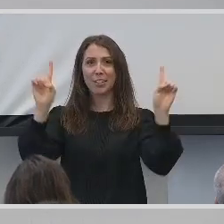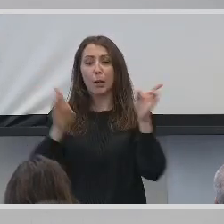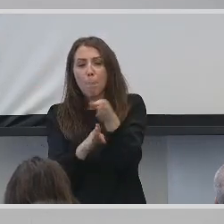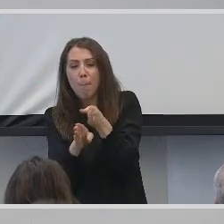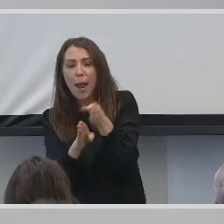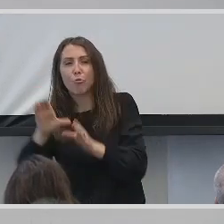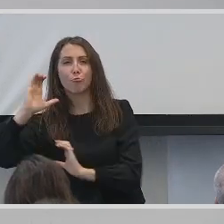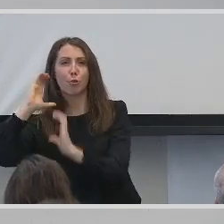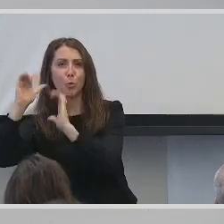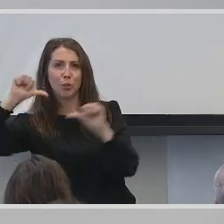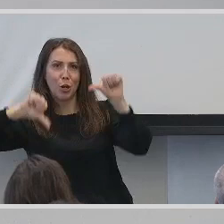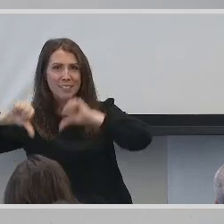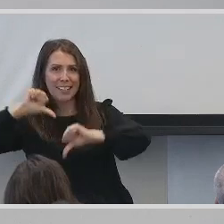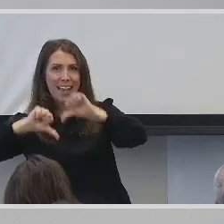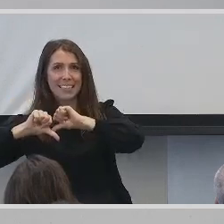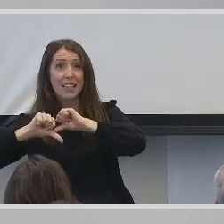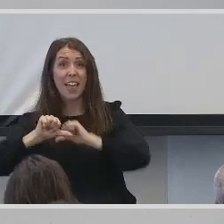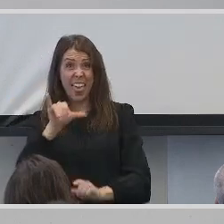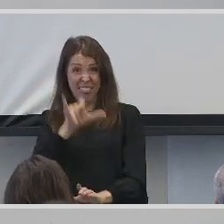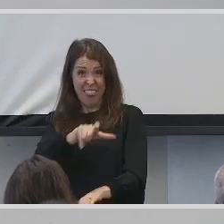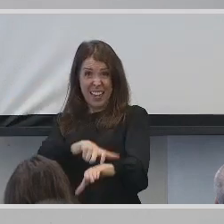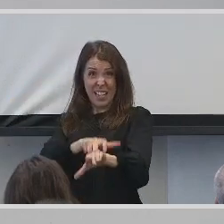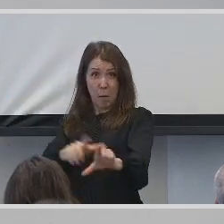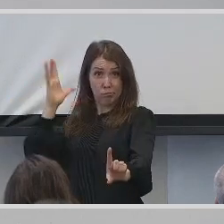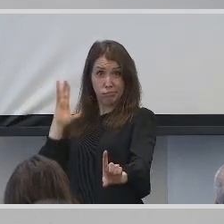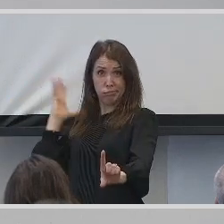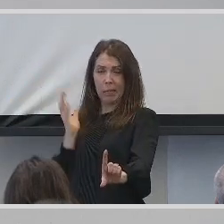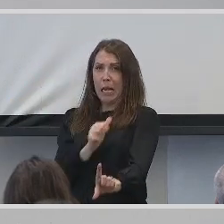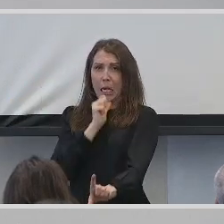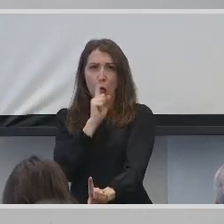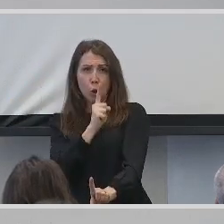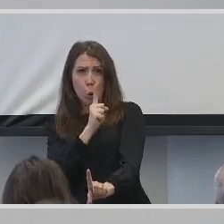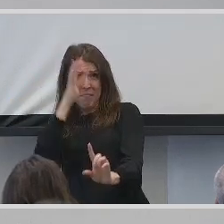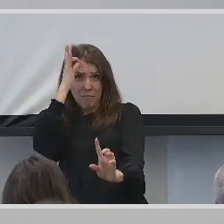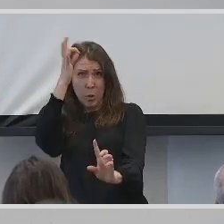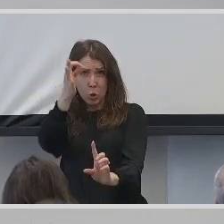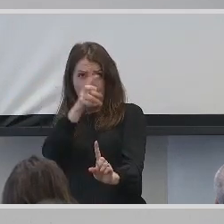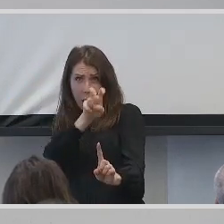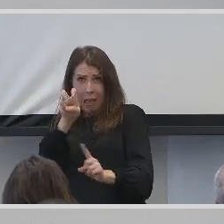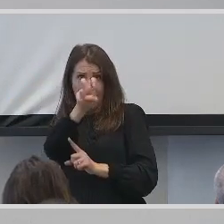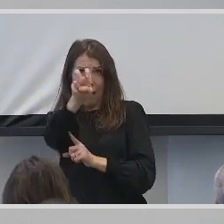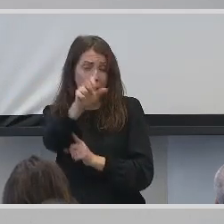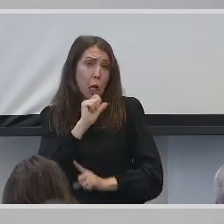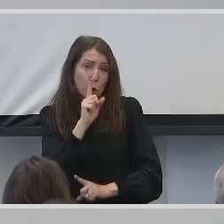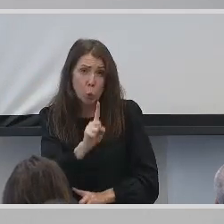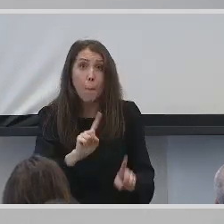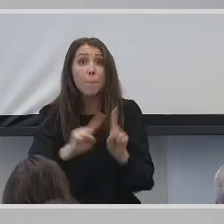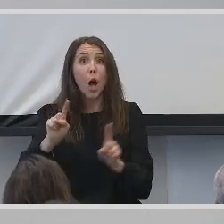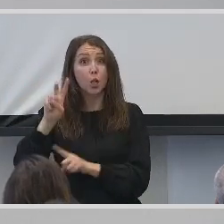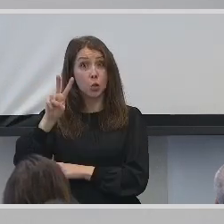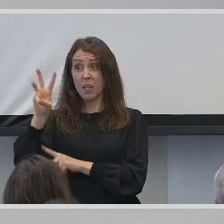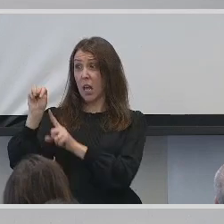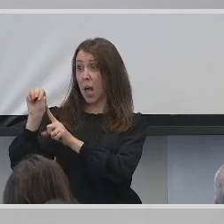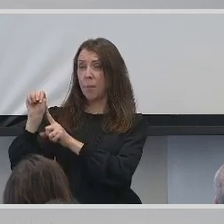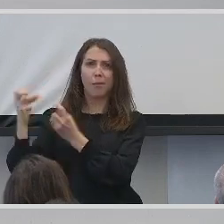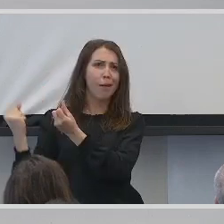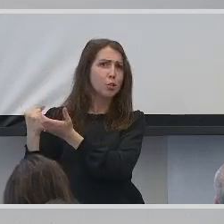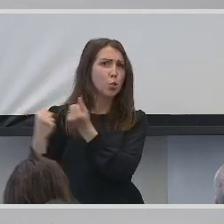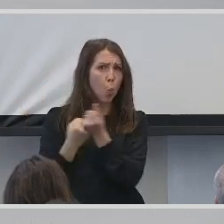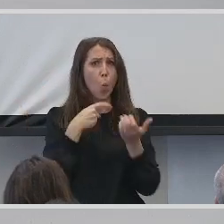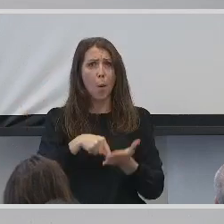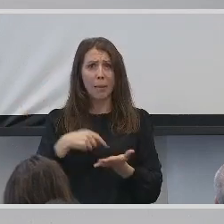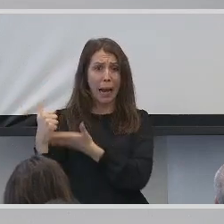sciences. At that point, I was not sure about my path, and UVM was accommodating, so I showed that college. However,